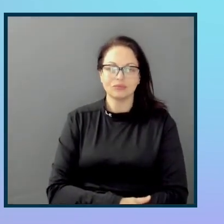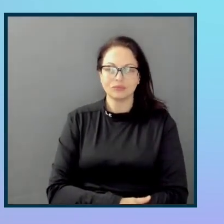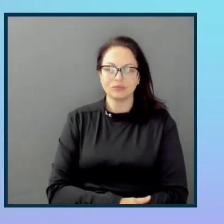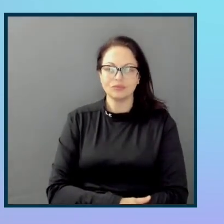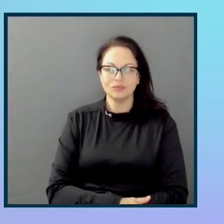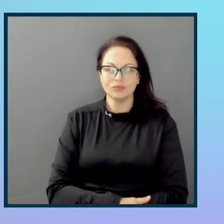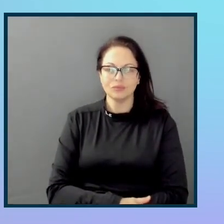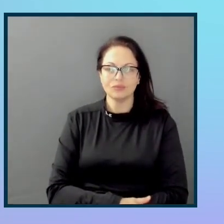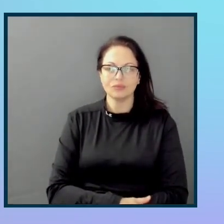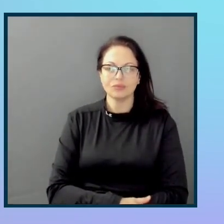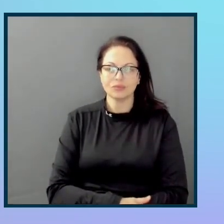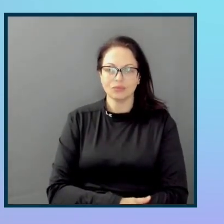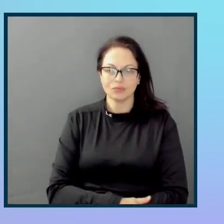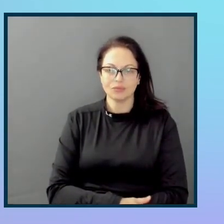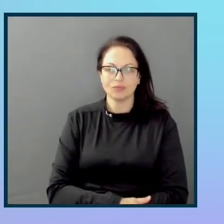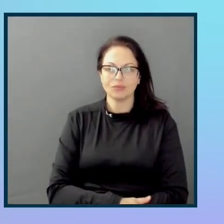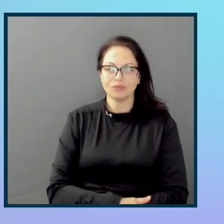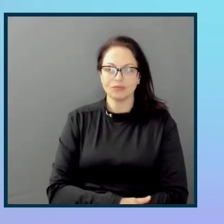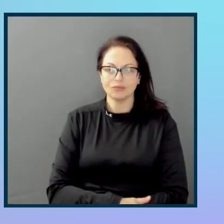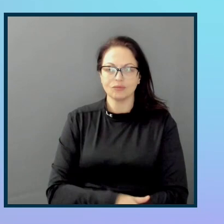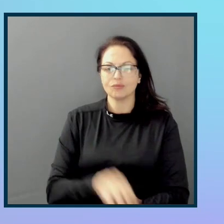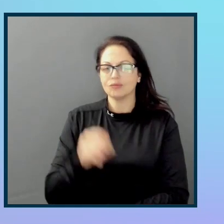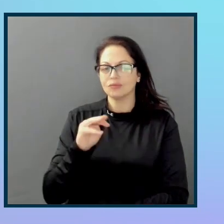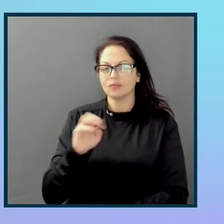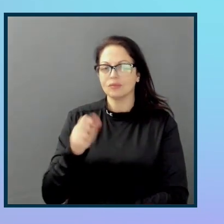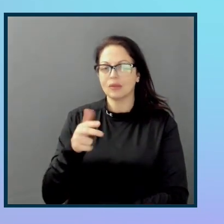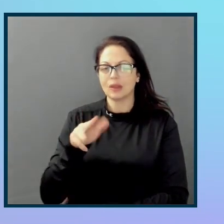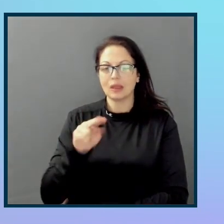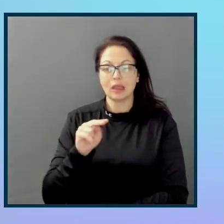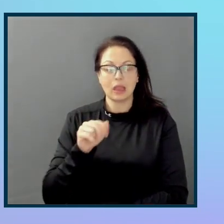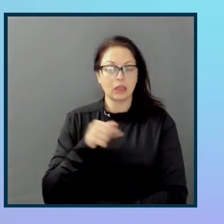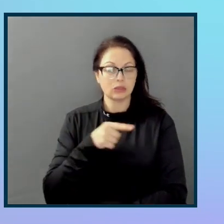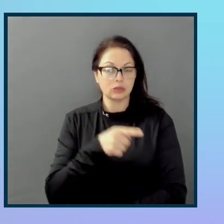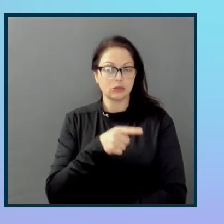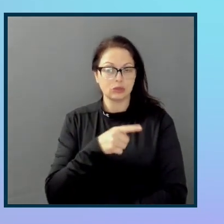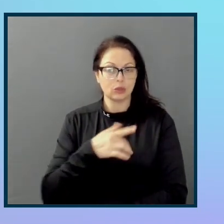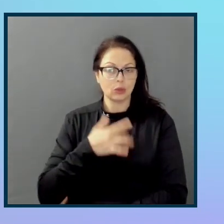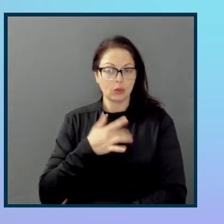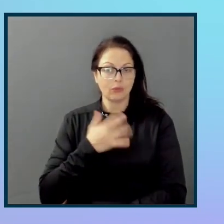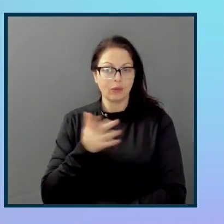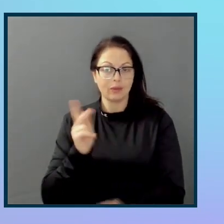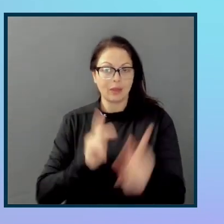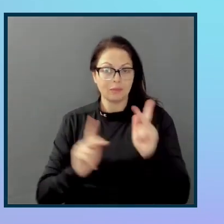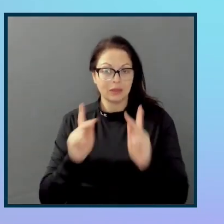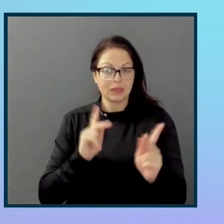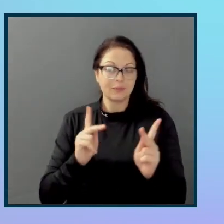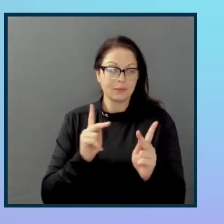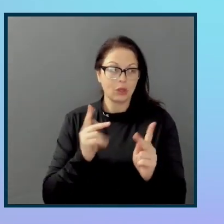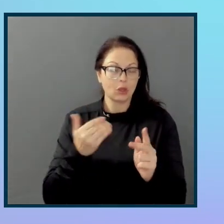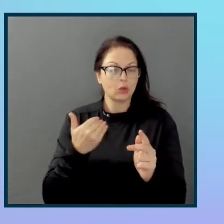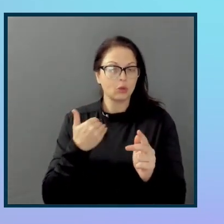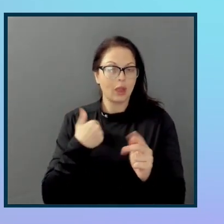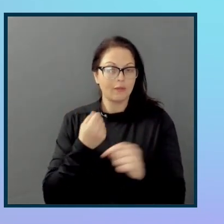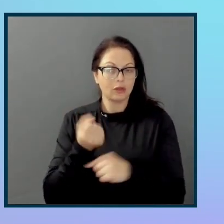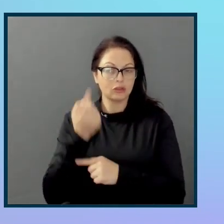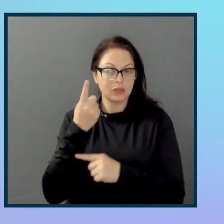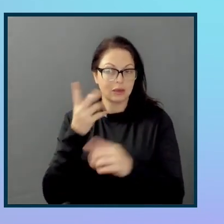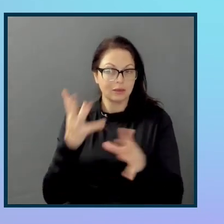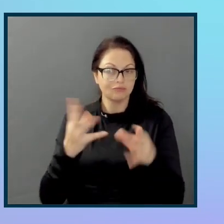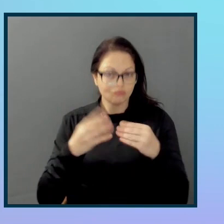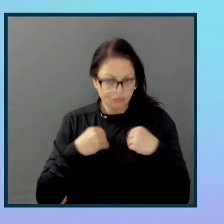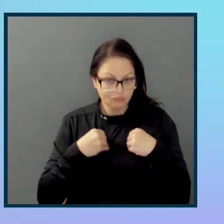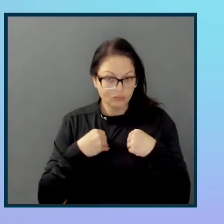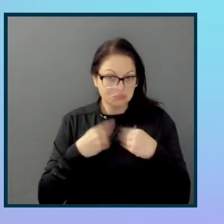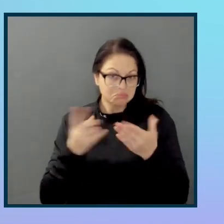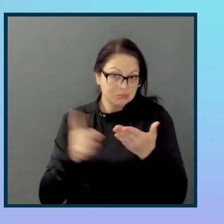All right. Another question. Do you find that people with a basic understanding of accessibility end up making new errors due